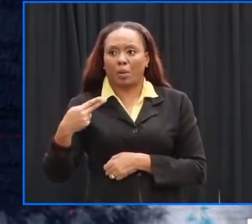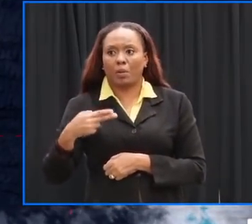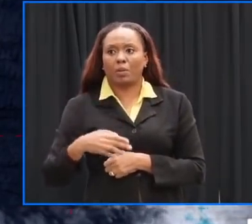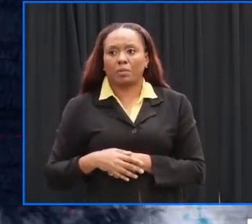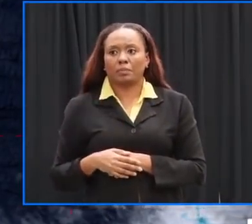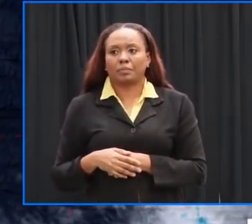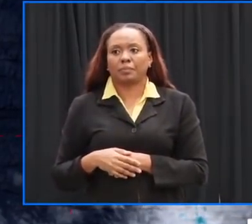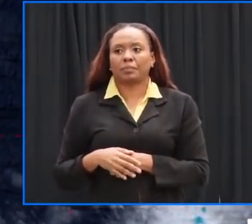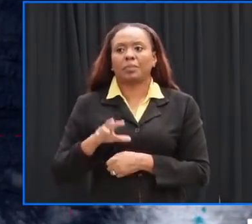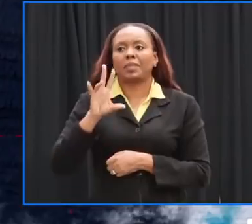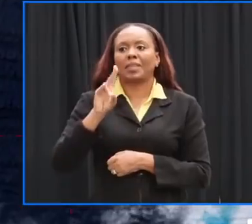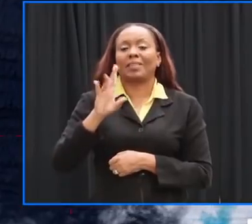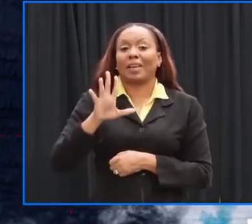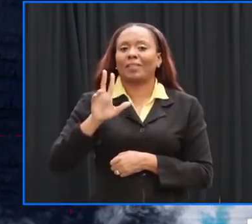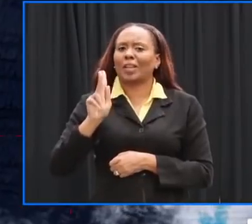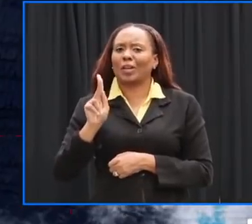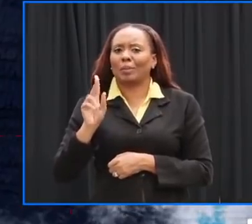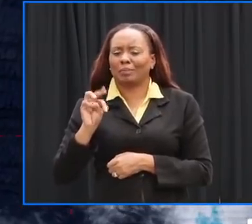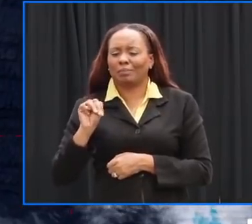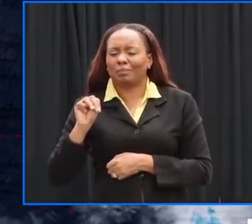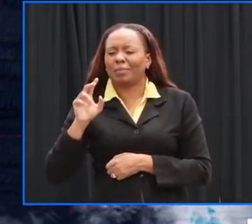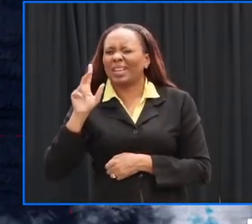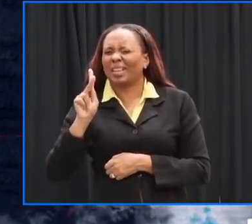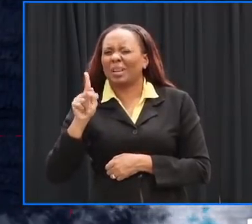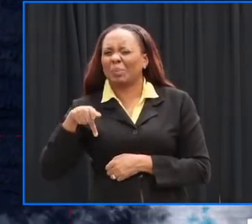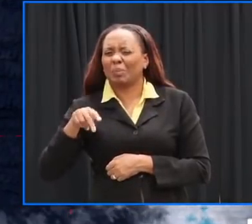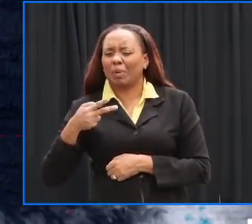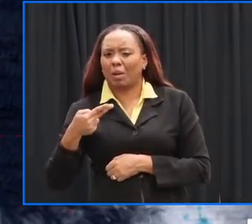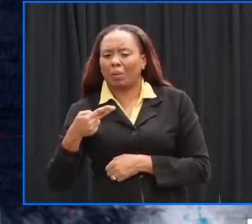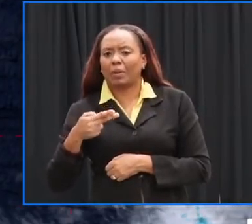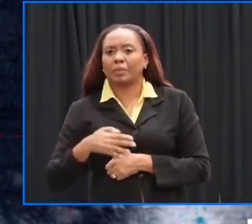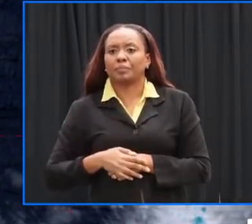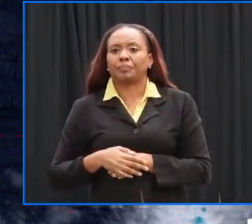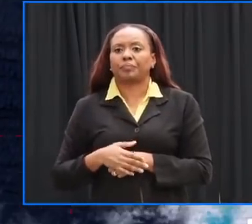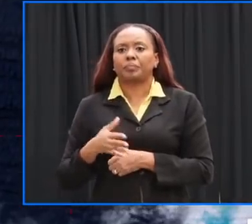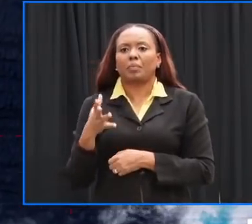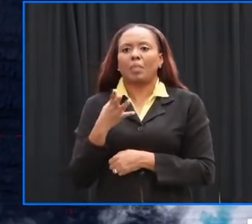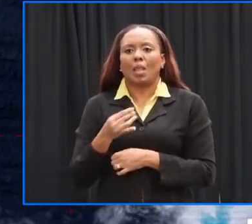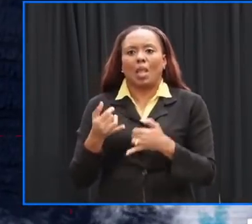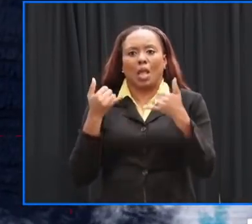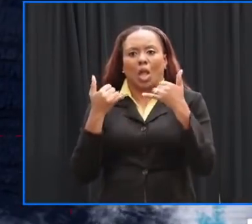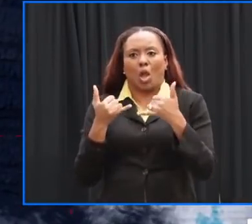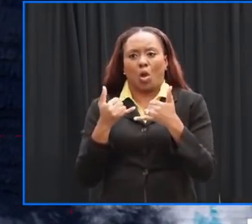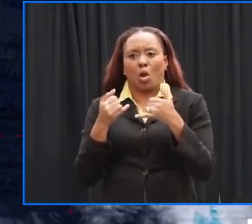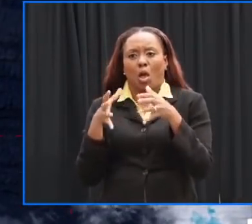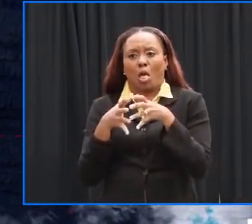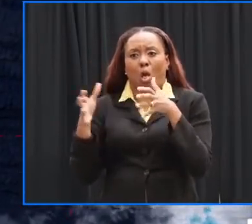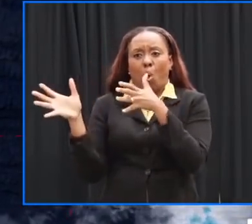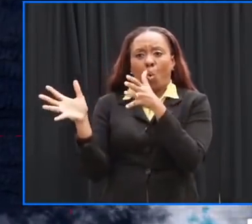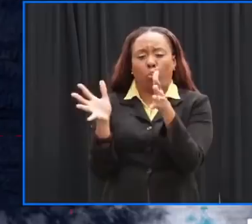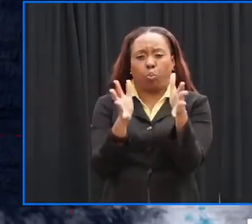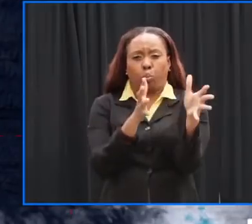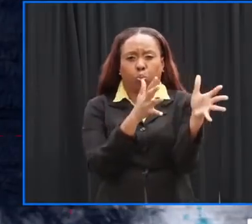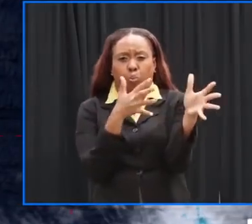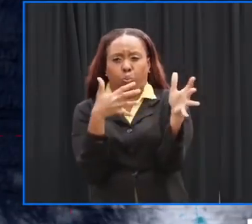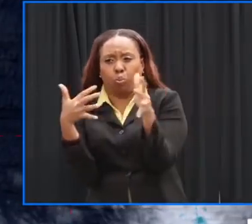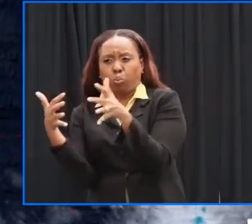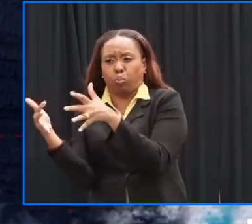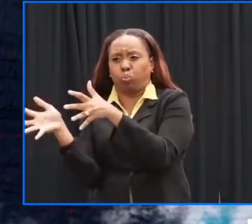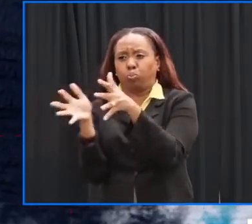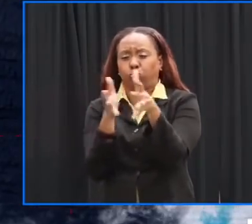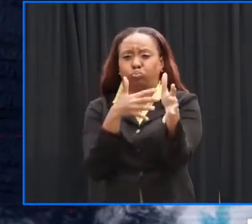kilometers power tropical storm force winds extend outward up to 90 miles that's 150 kilometers